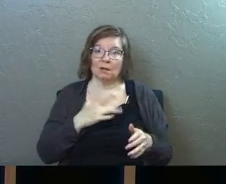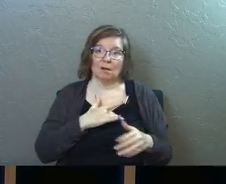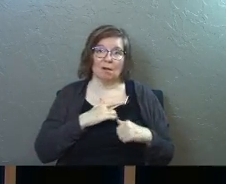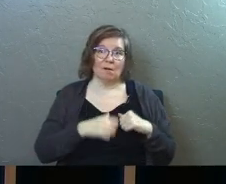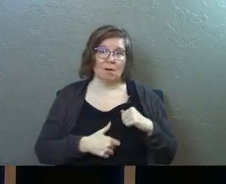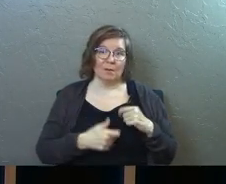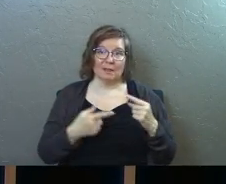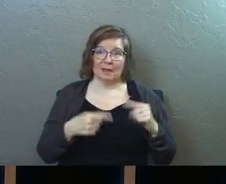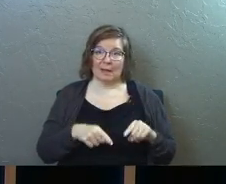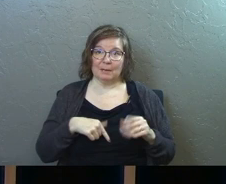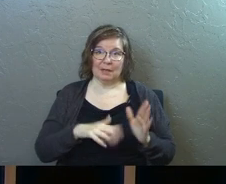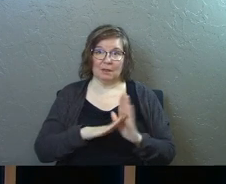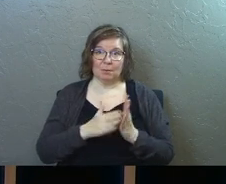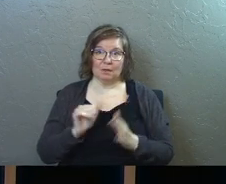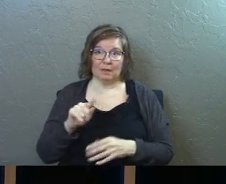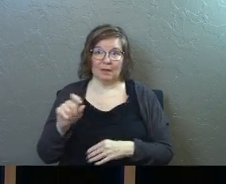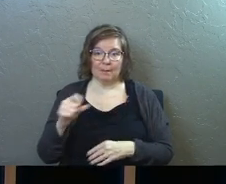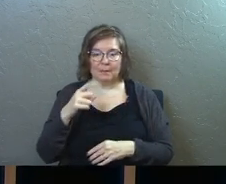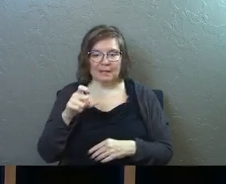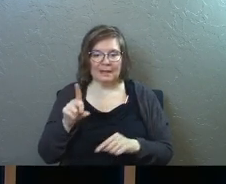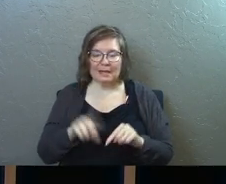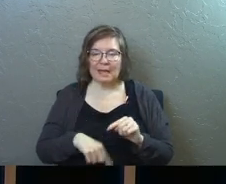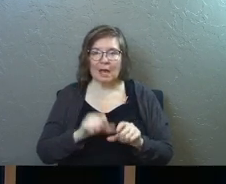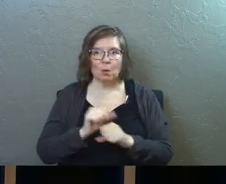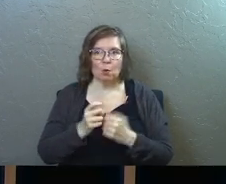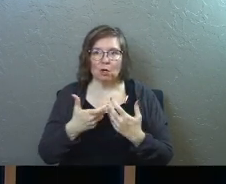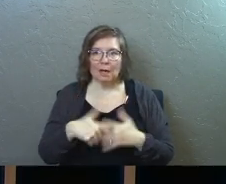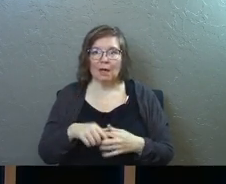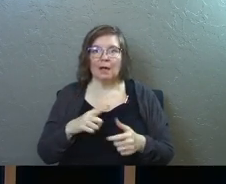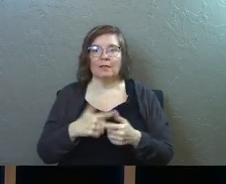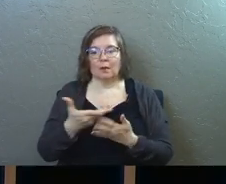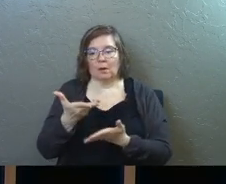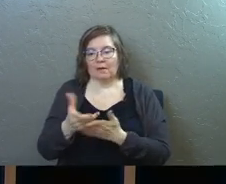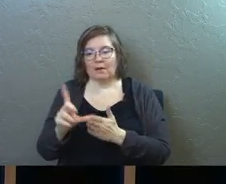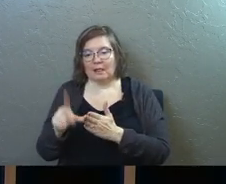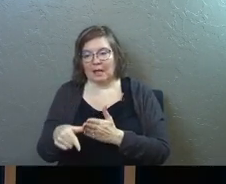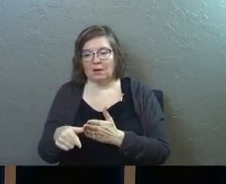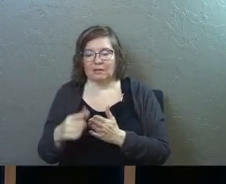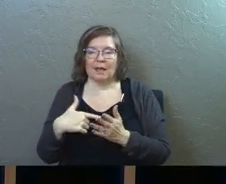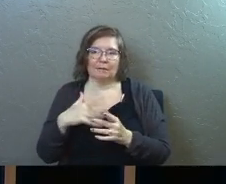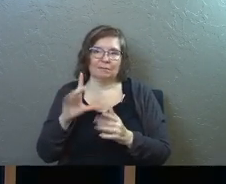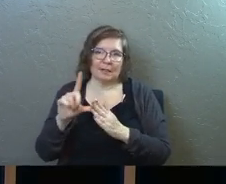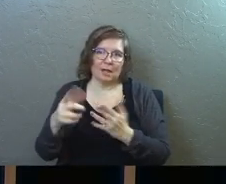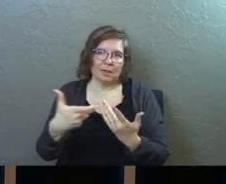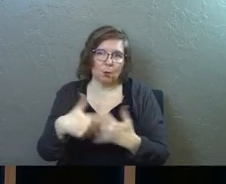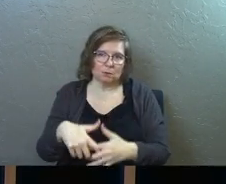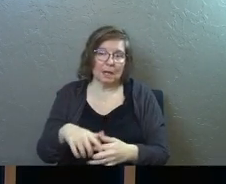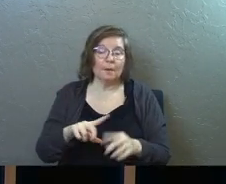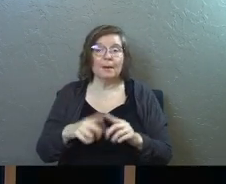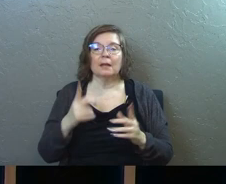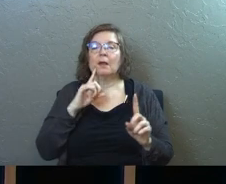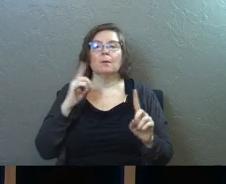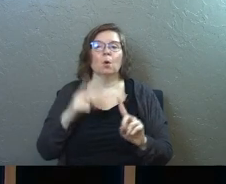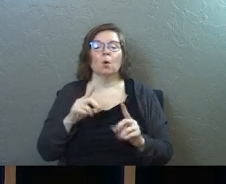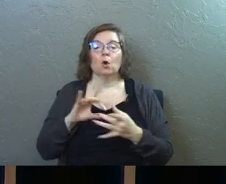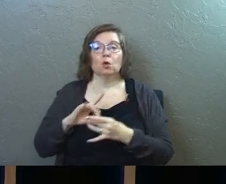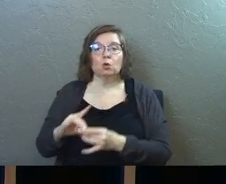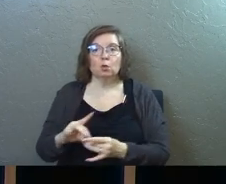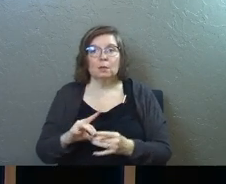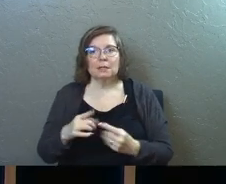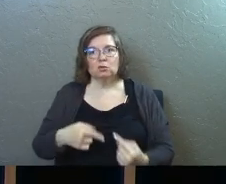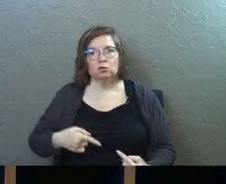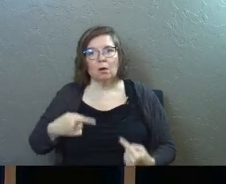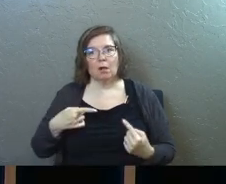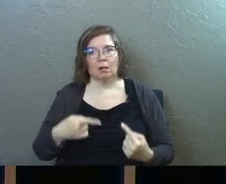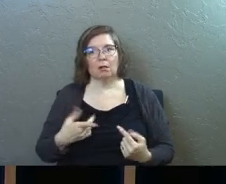heartbreak that happens in the book of Acts because they can't work it out and then we get evidence later on that they worked it out but here's the point unity is a